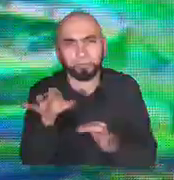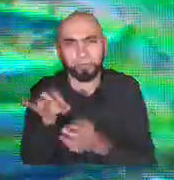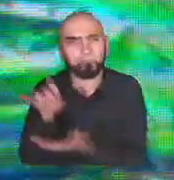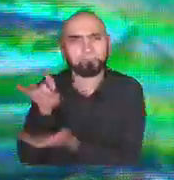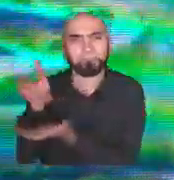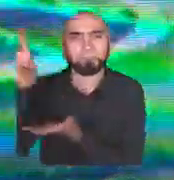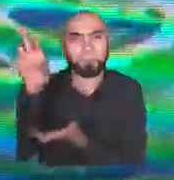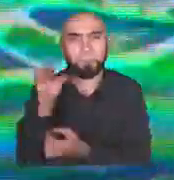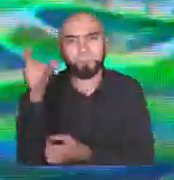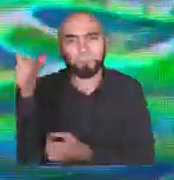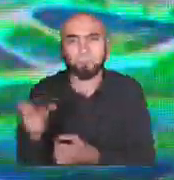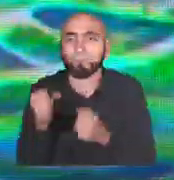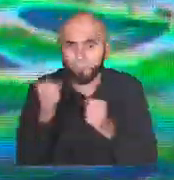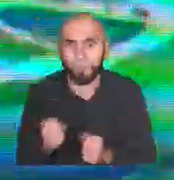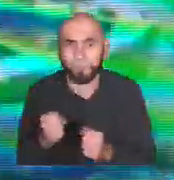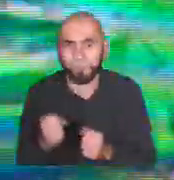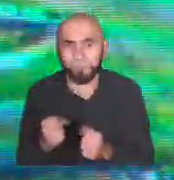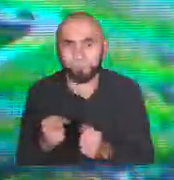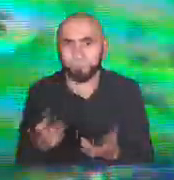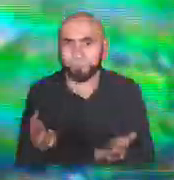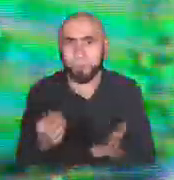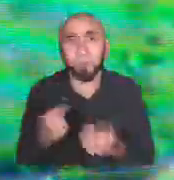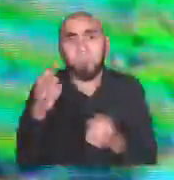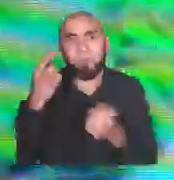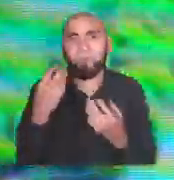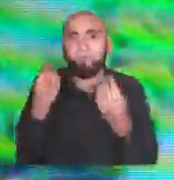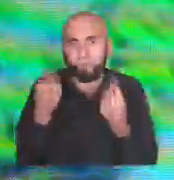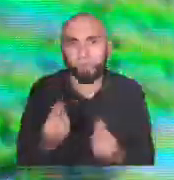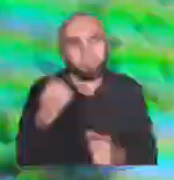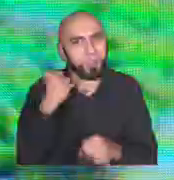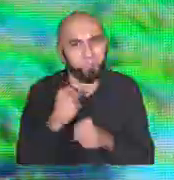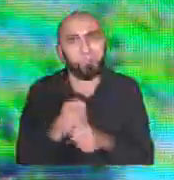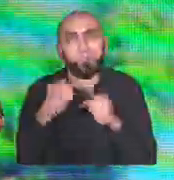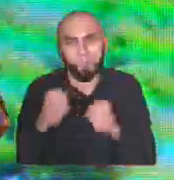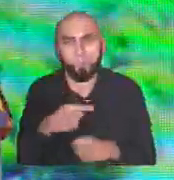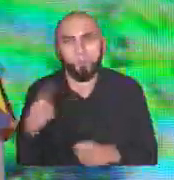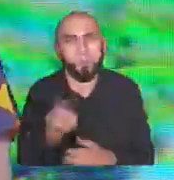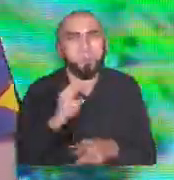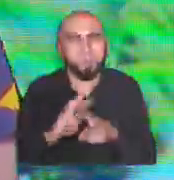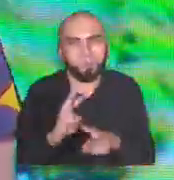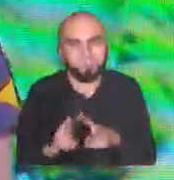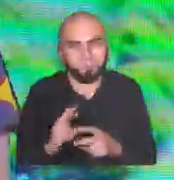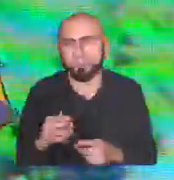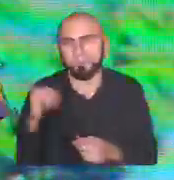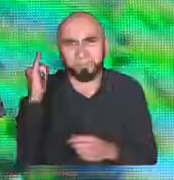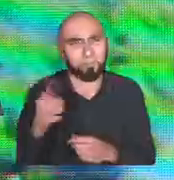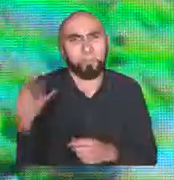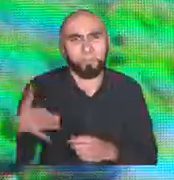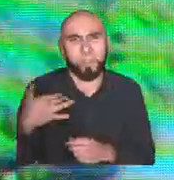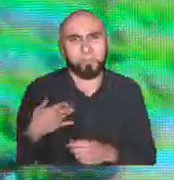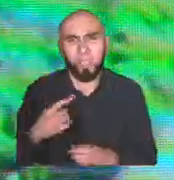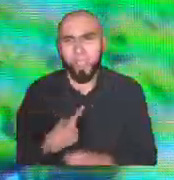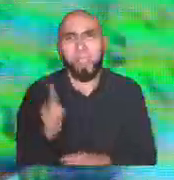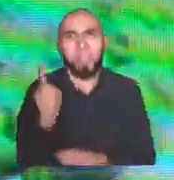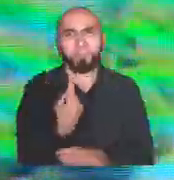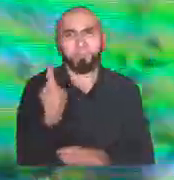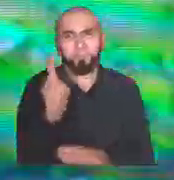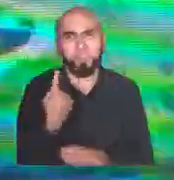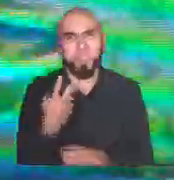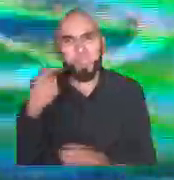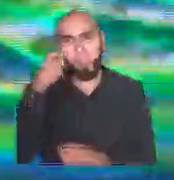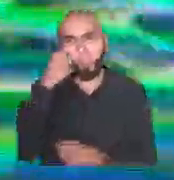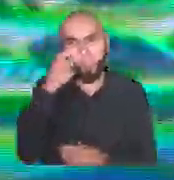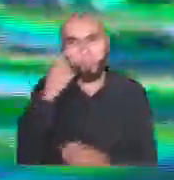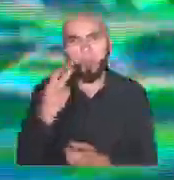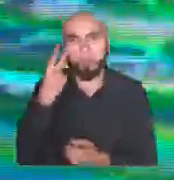we can do a good job, as long as we still have human autonomy and we see what the system is doing. A lot